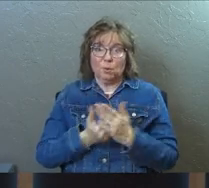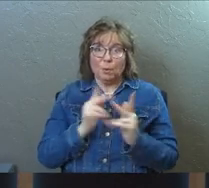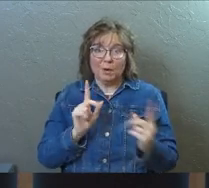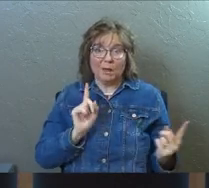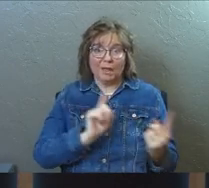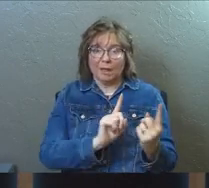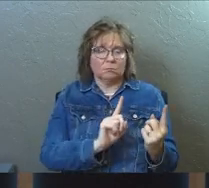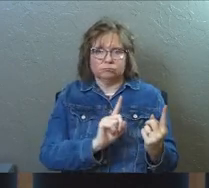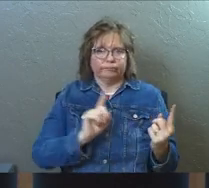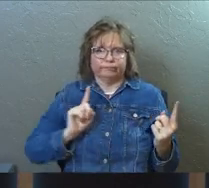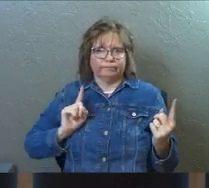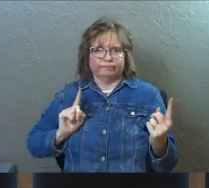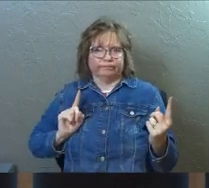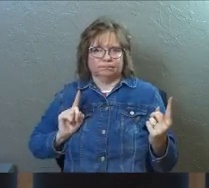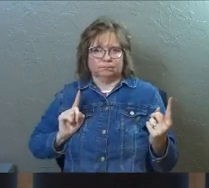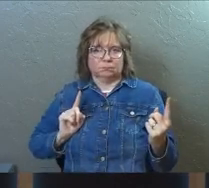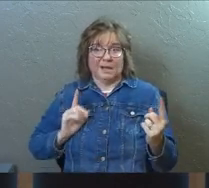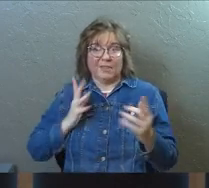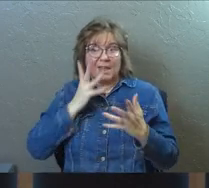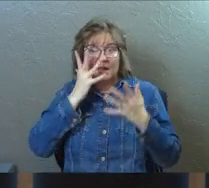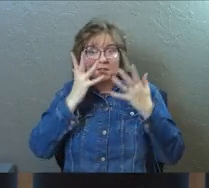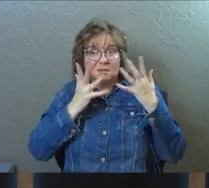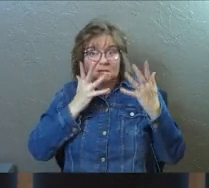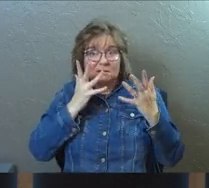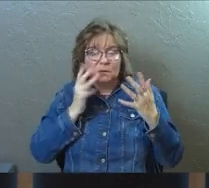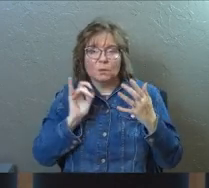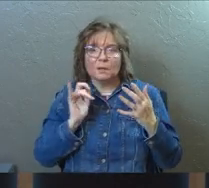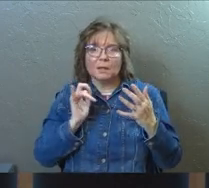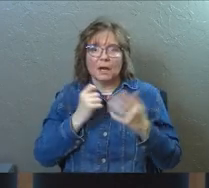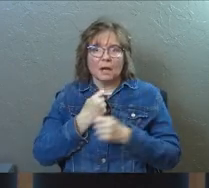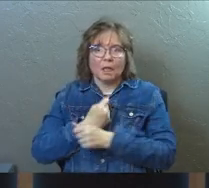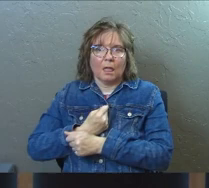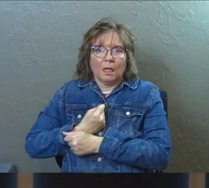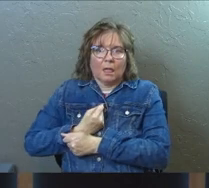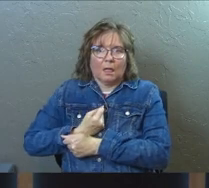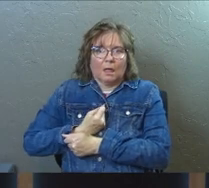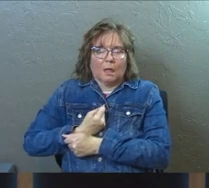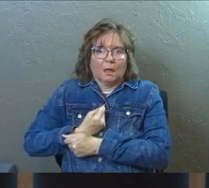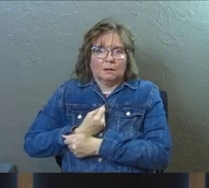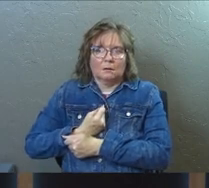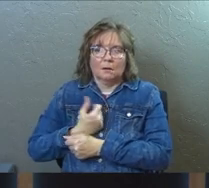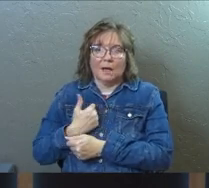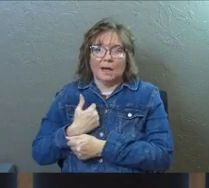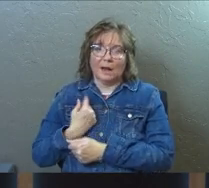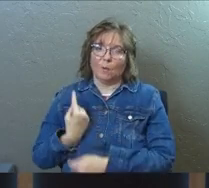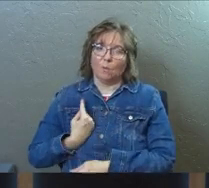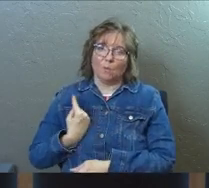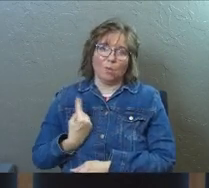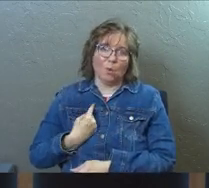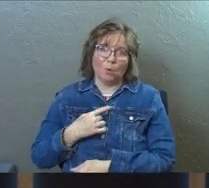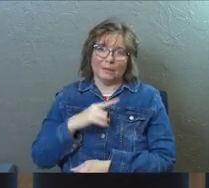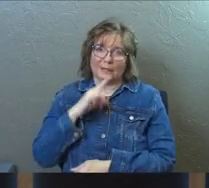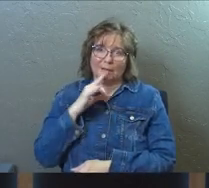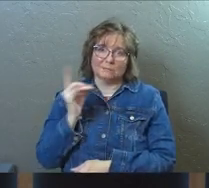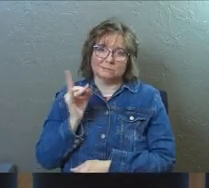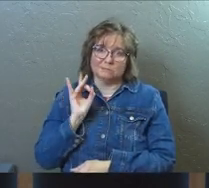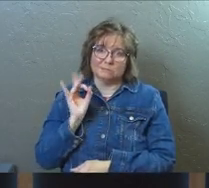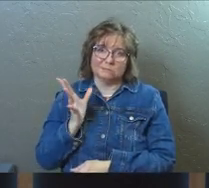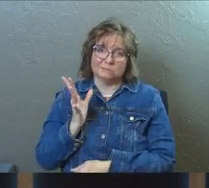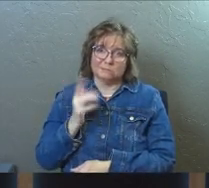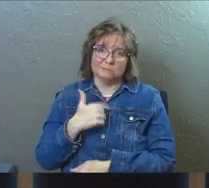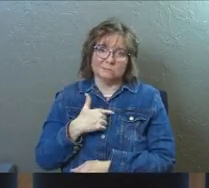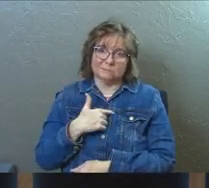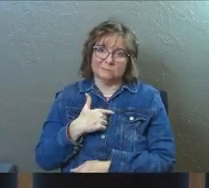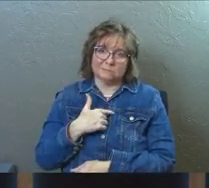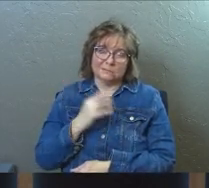people. And all that shyness was like bondage over me. And I was the lonely, one of the loneliest people you would ever,